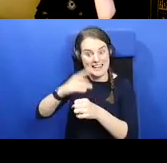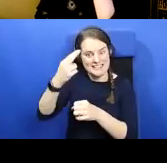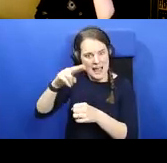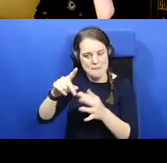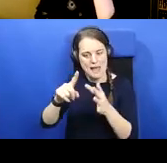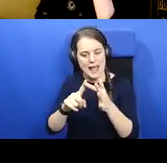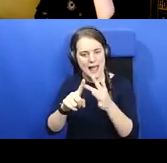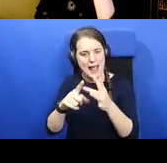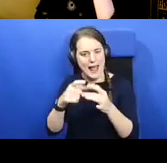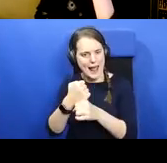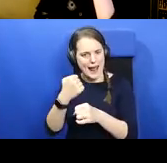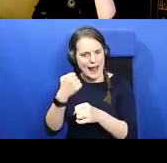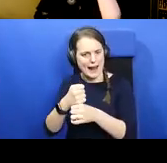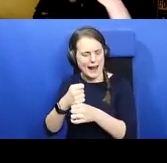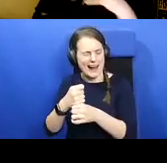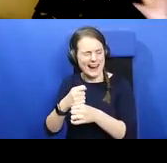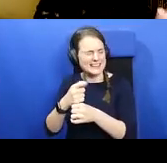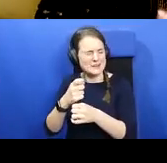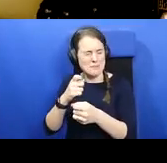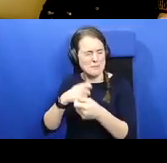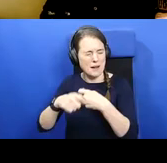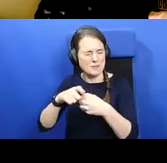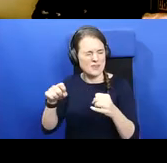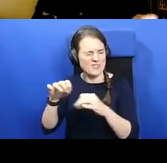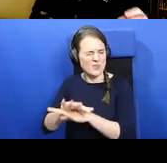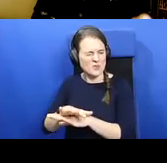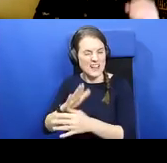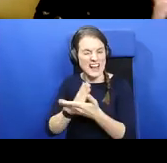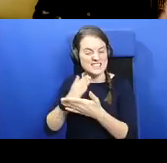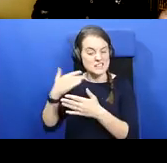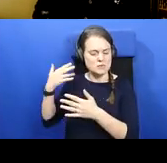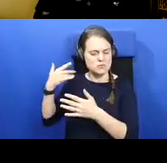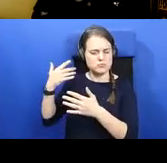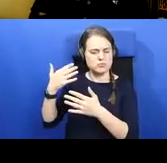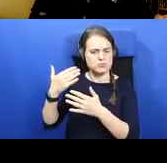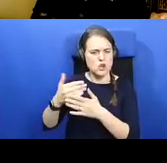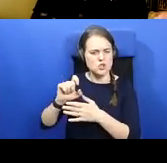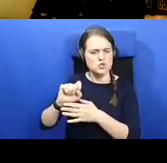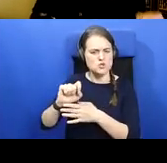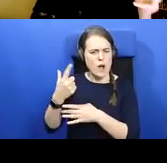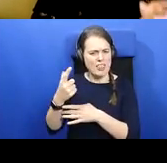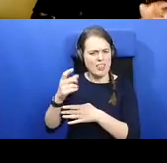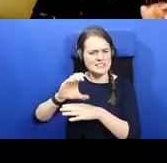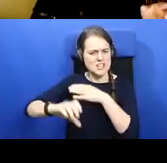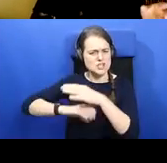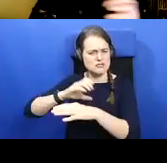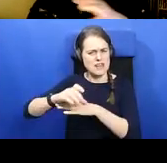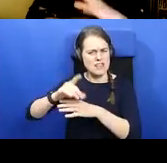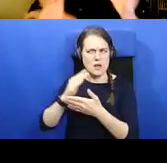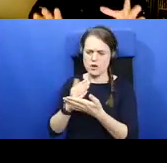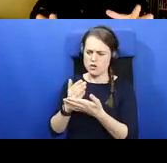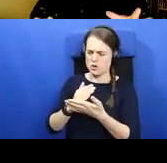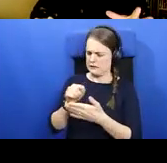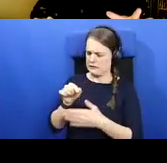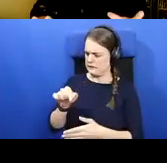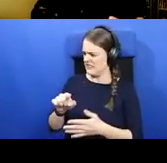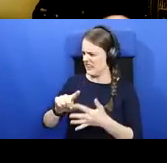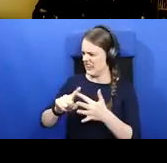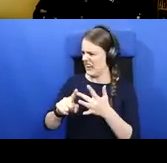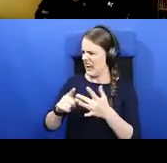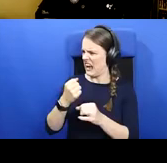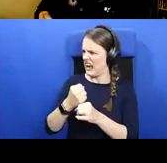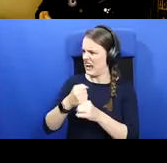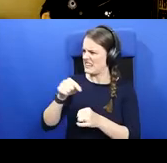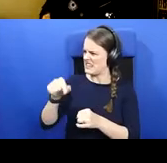And by the 12th century, they're not sure whether Egg is an island or whether it's a stream or what Egg is.